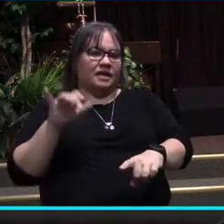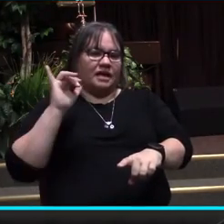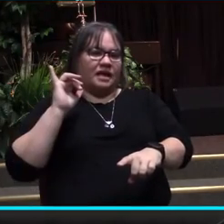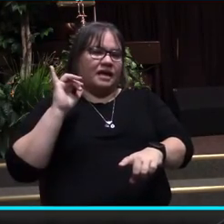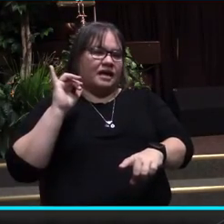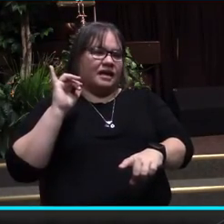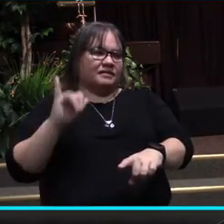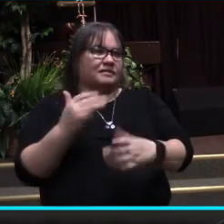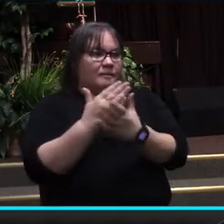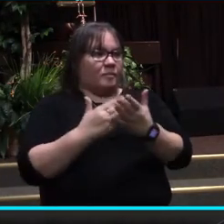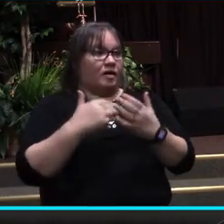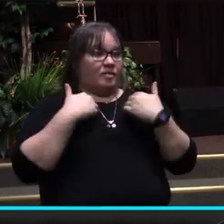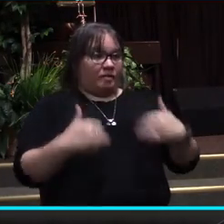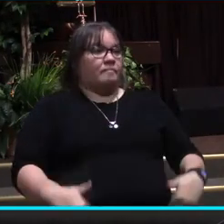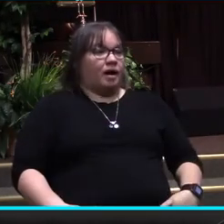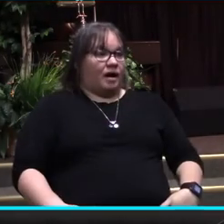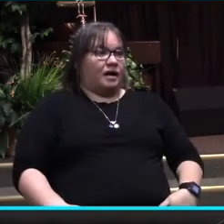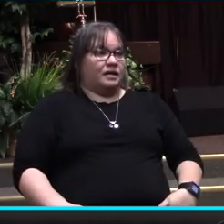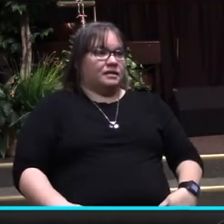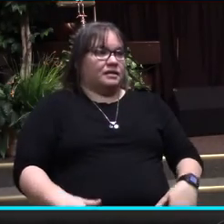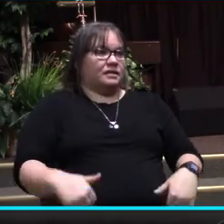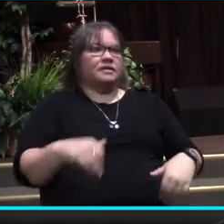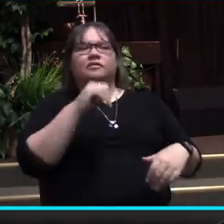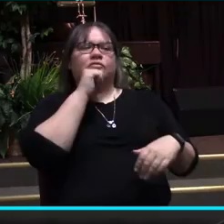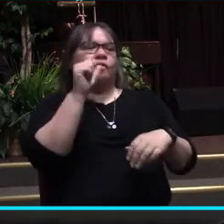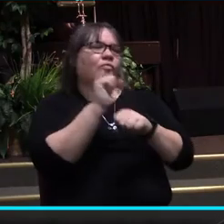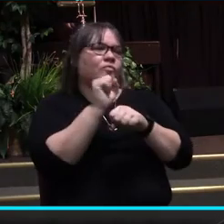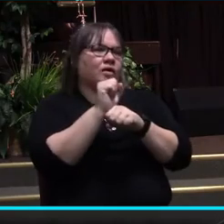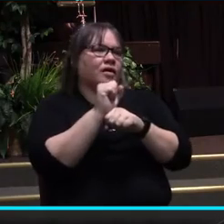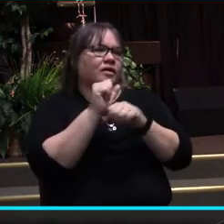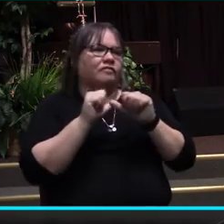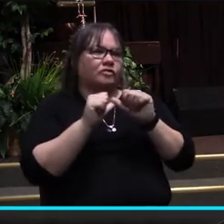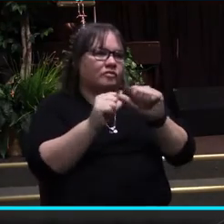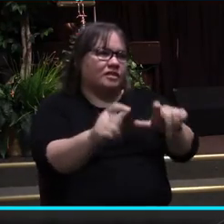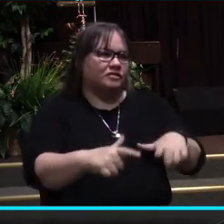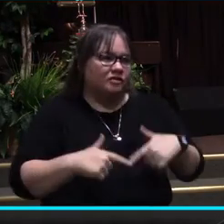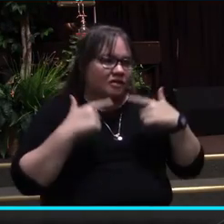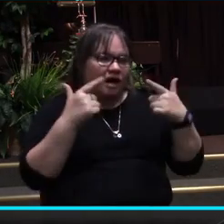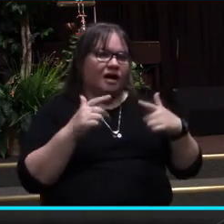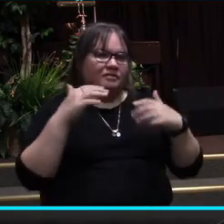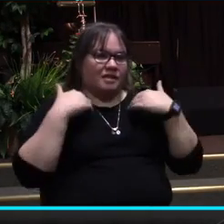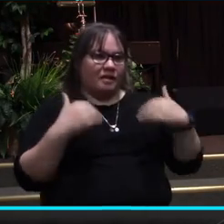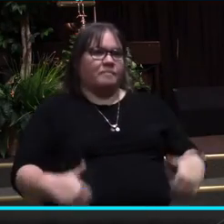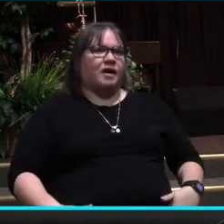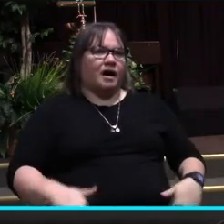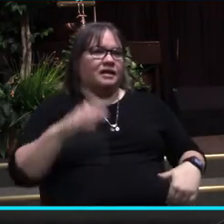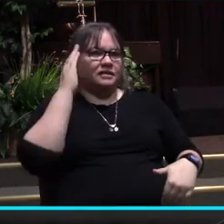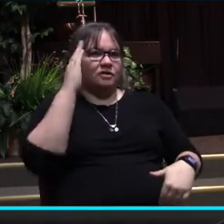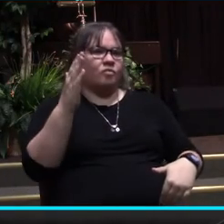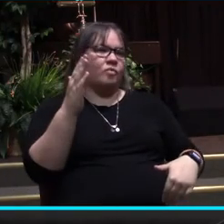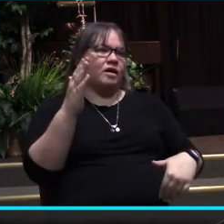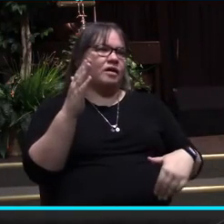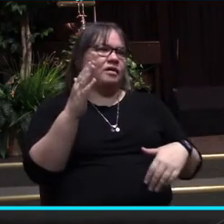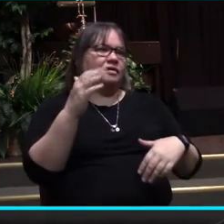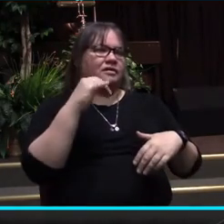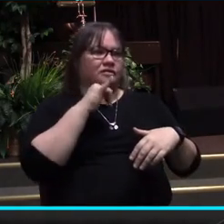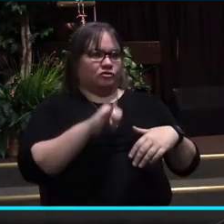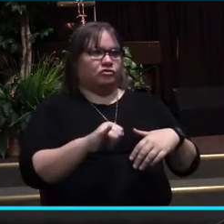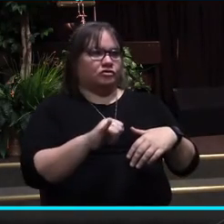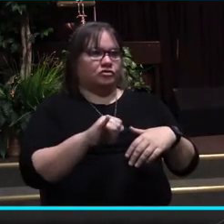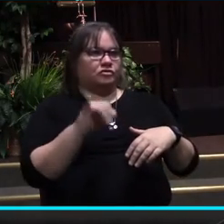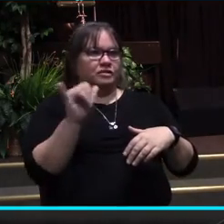will be non-functional for the rest of their lives, and their bodies will even treat these surgeries